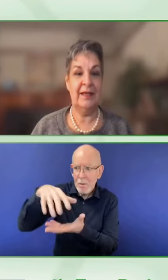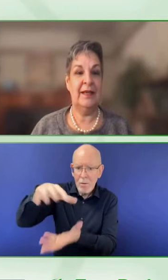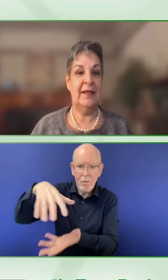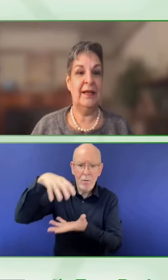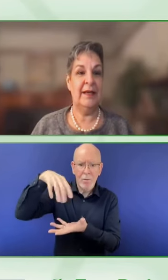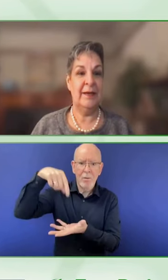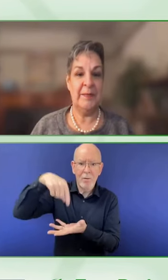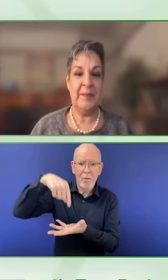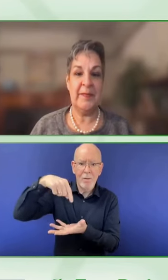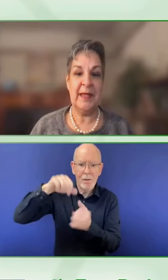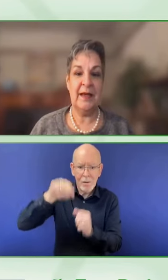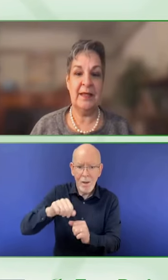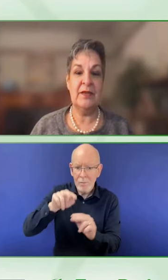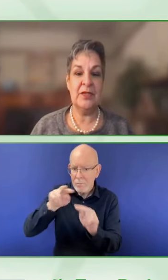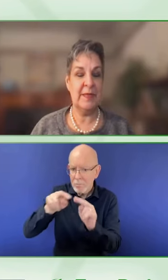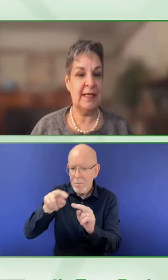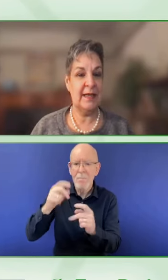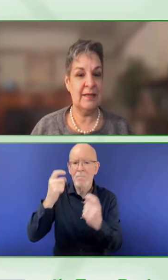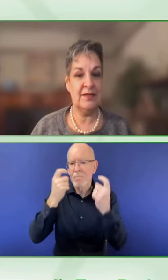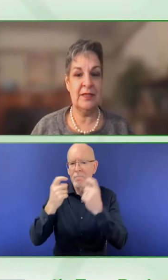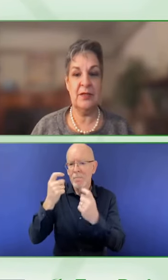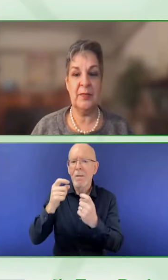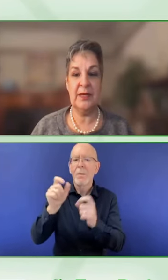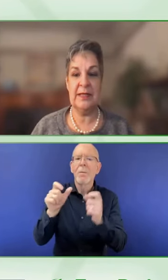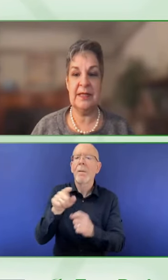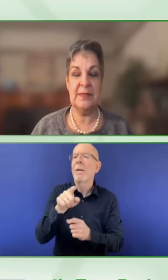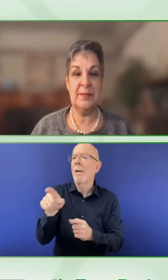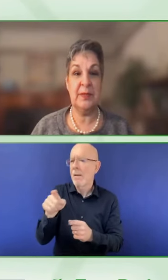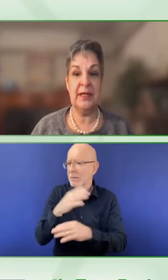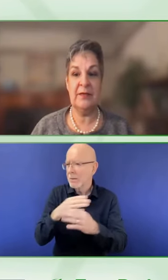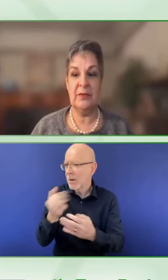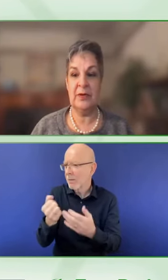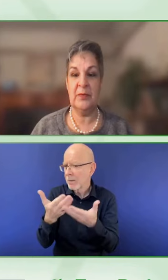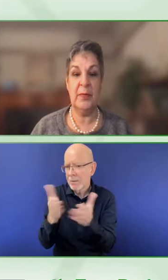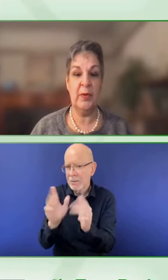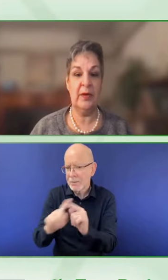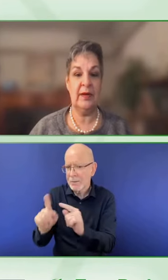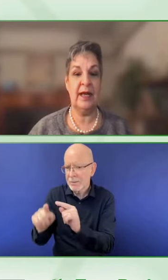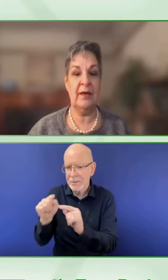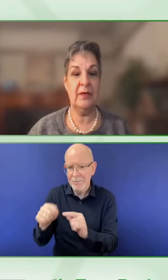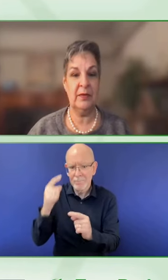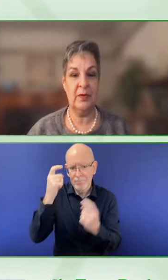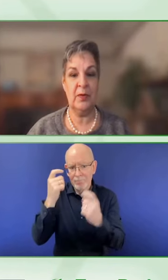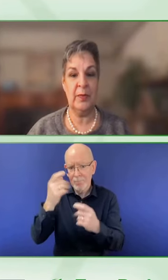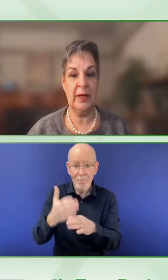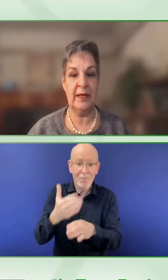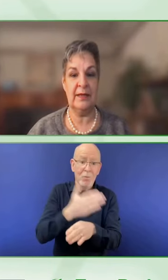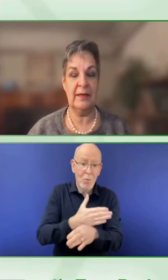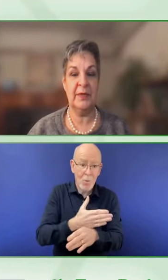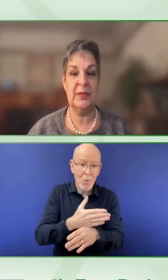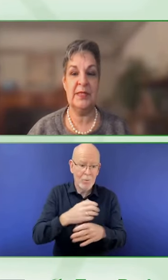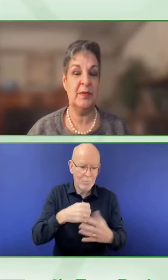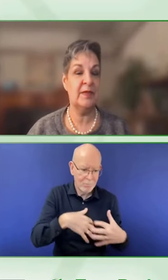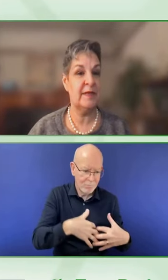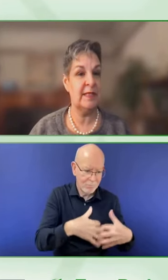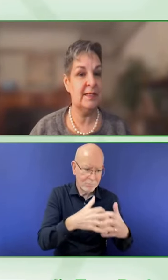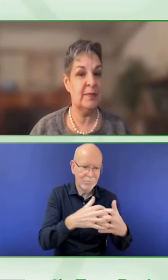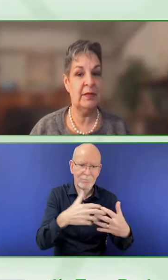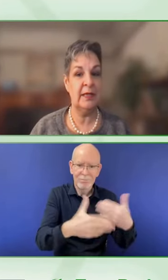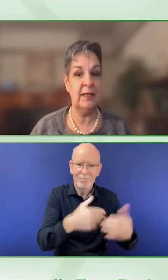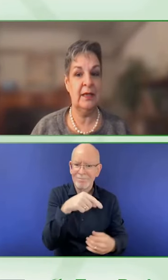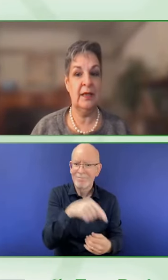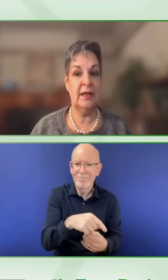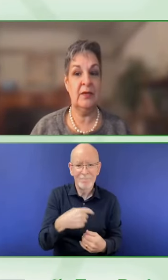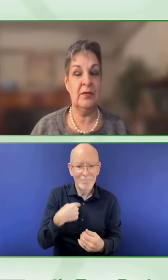build. Leadership has tasked our digital product teams to plan for and report on how they're incorporating the principles of